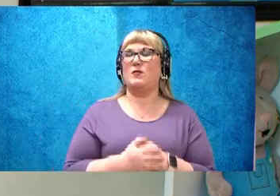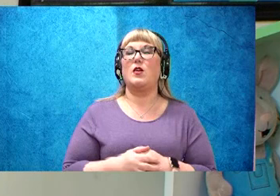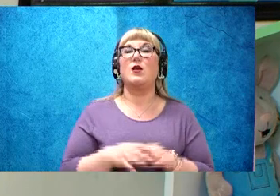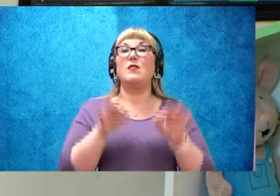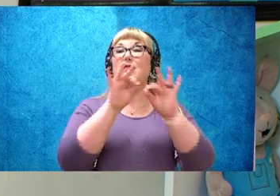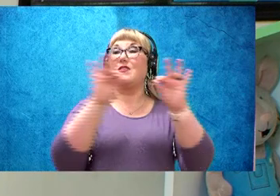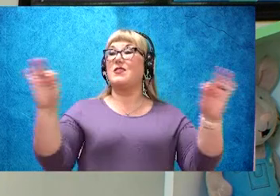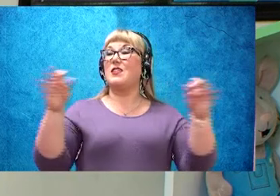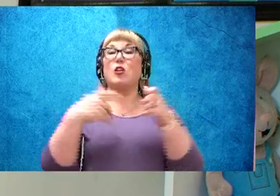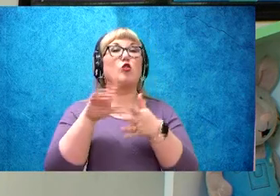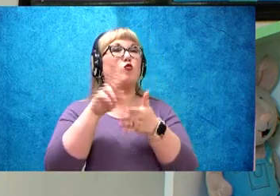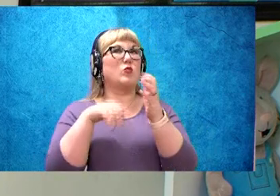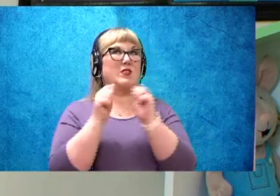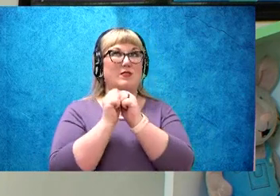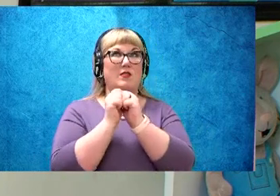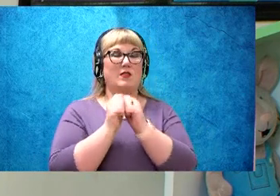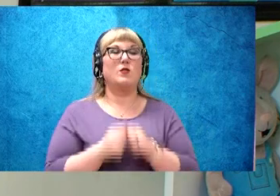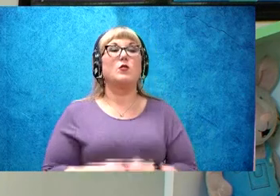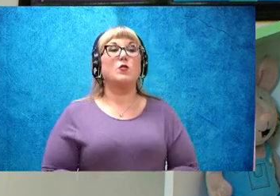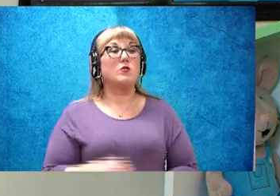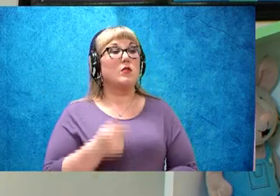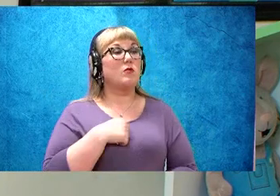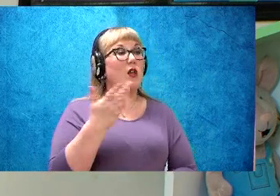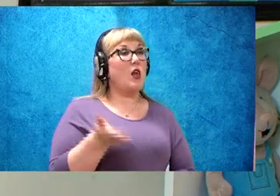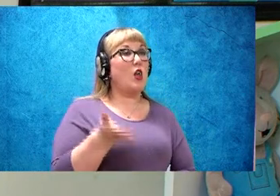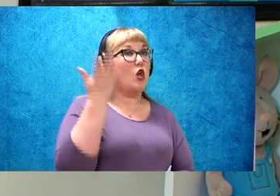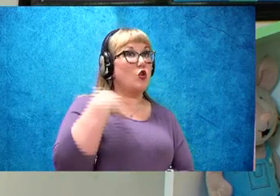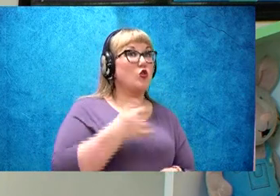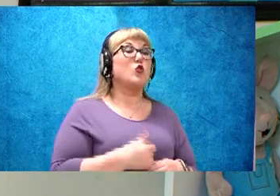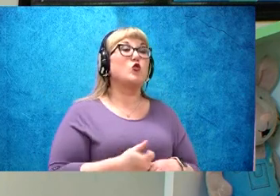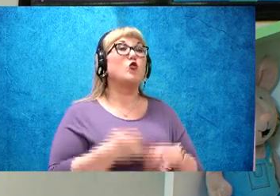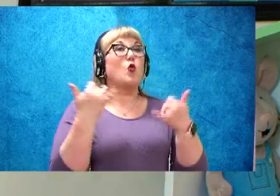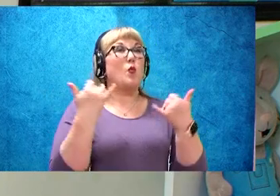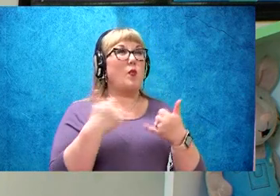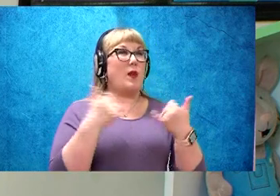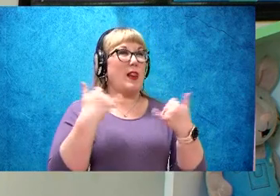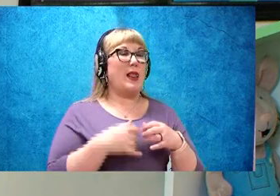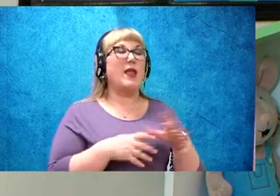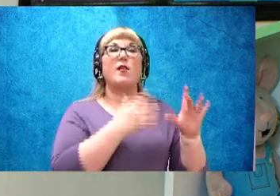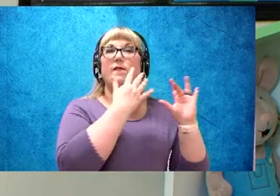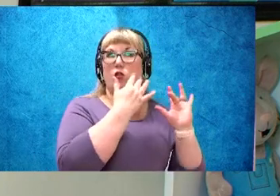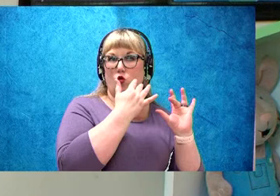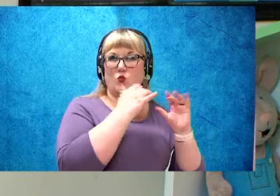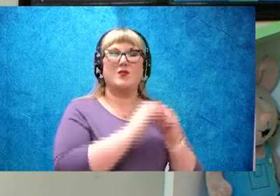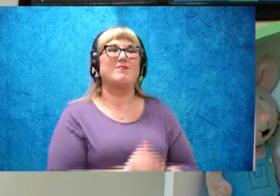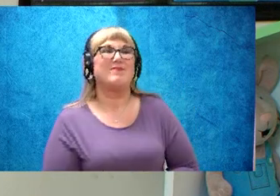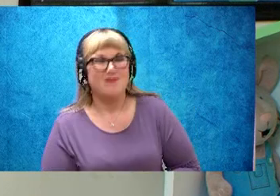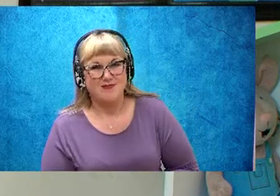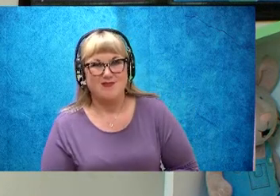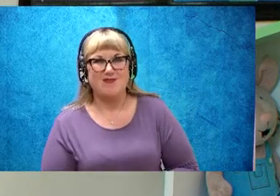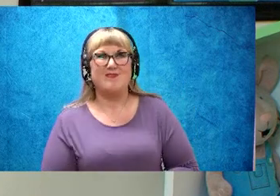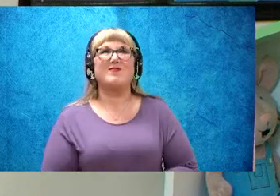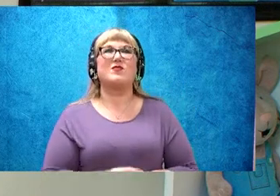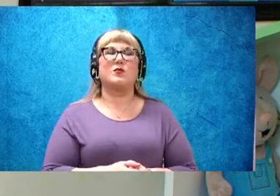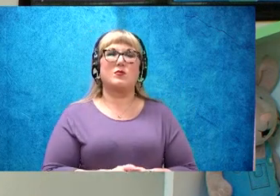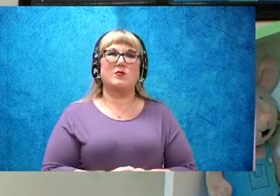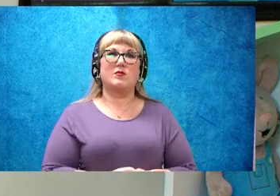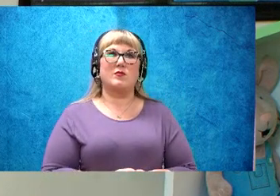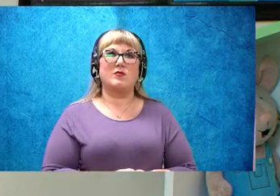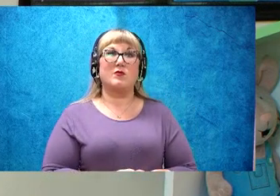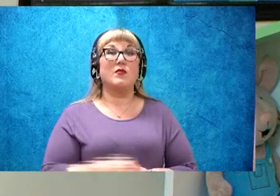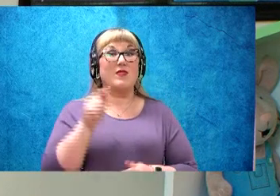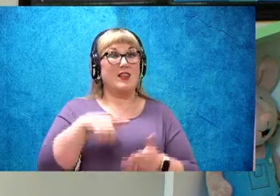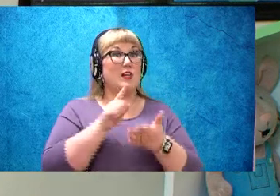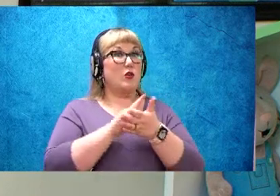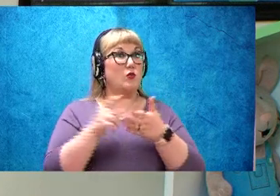let's read it together, I used to play the flute, good job, this week you will be working